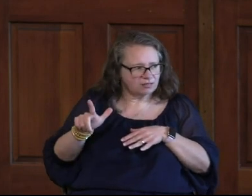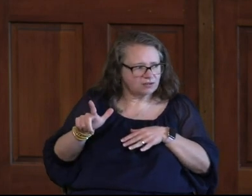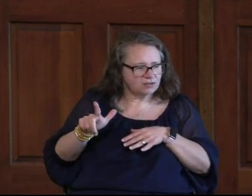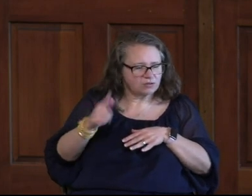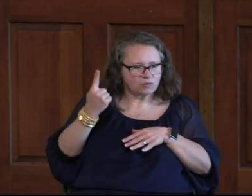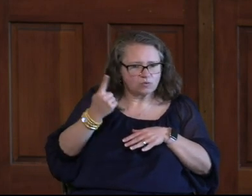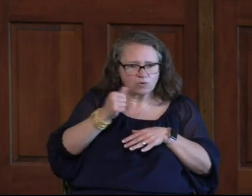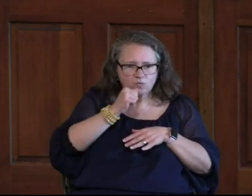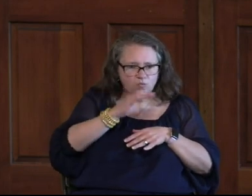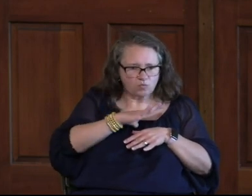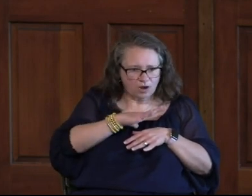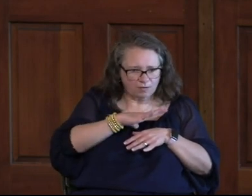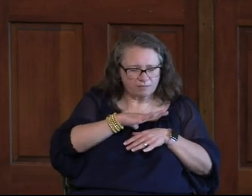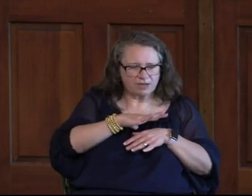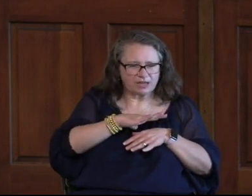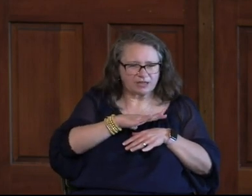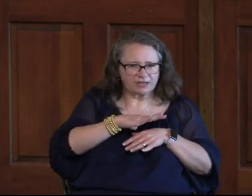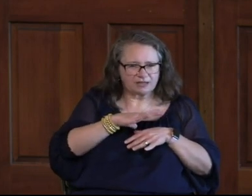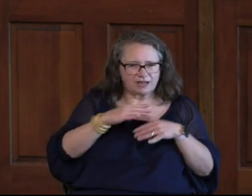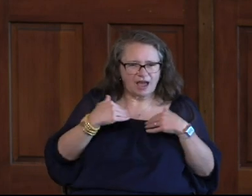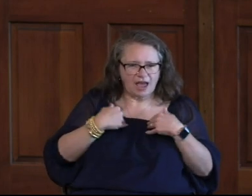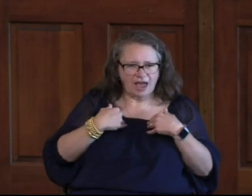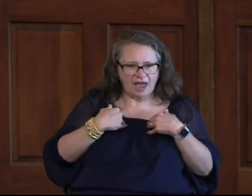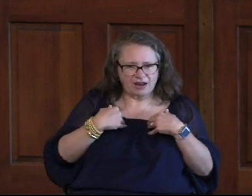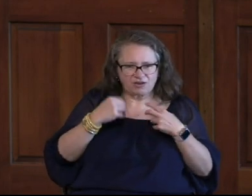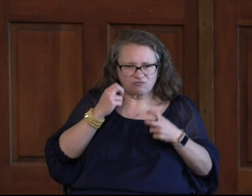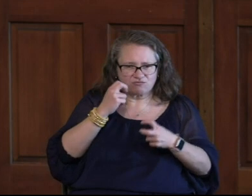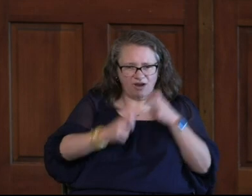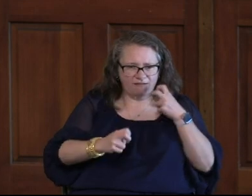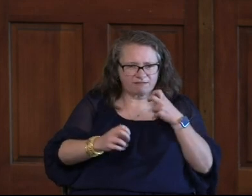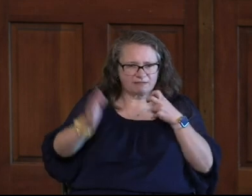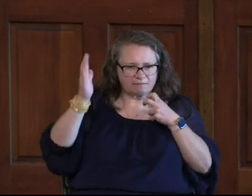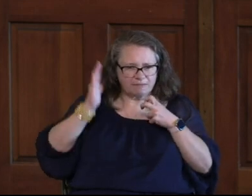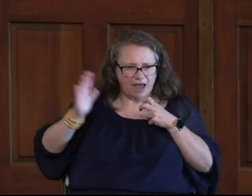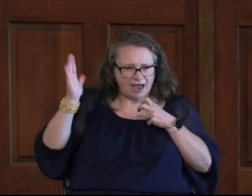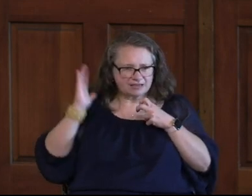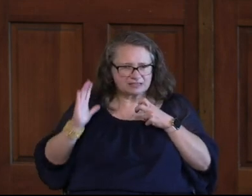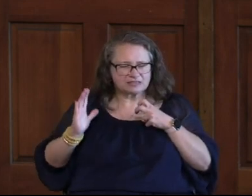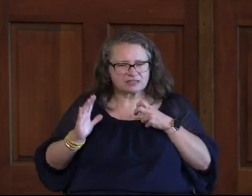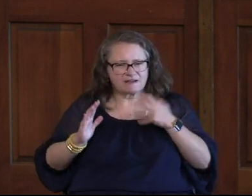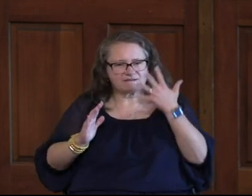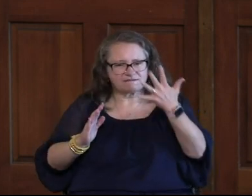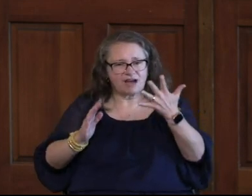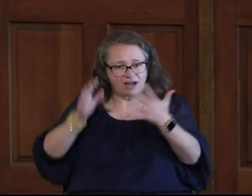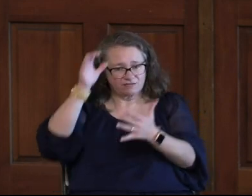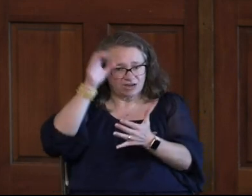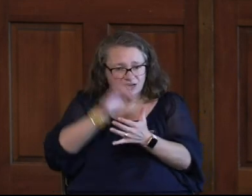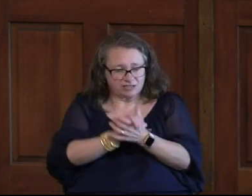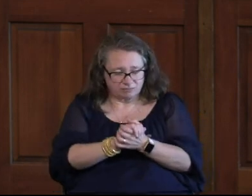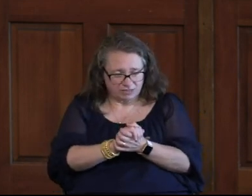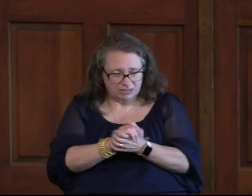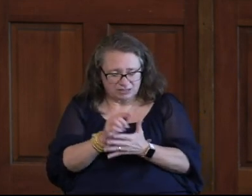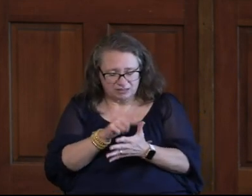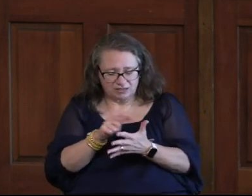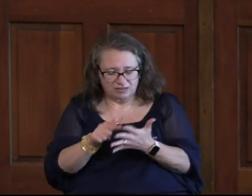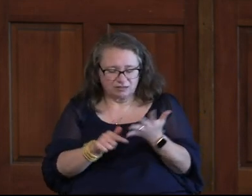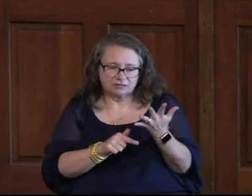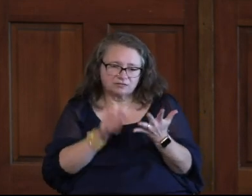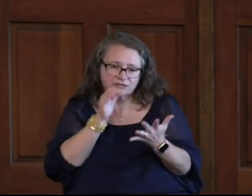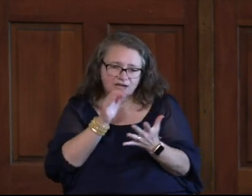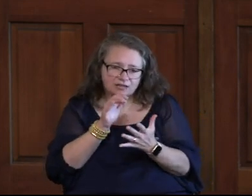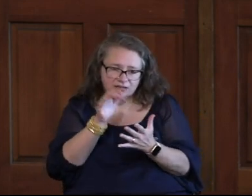It's A Woman That Has Had A Rough Past She Has Had Five Husbands Five Husbands